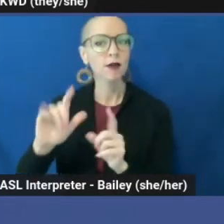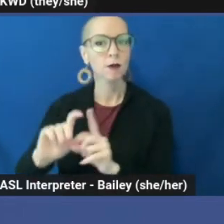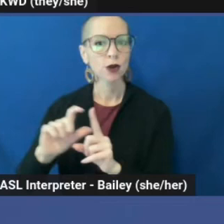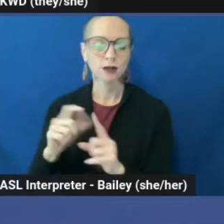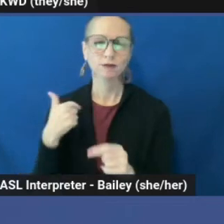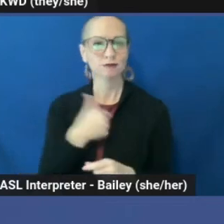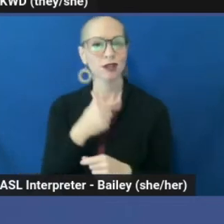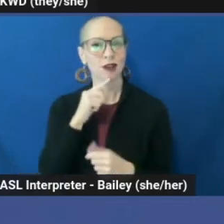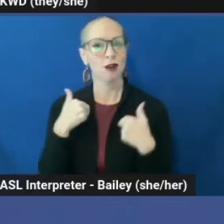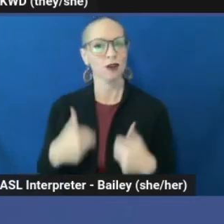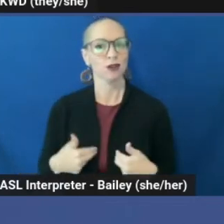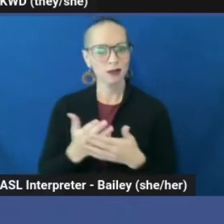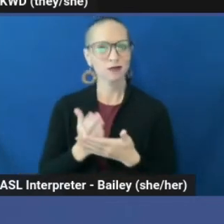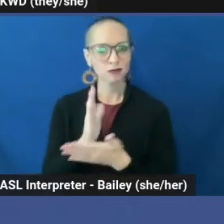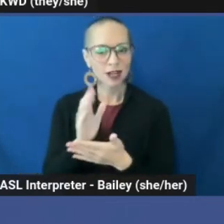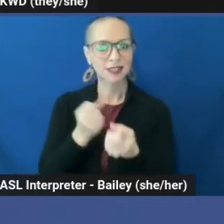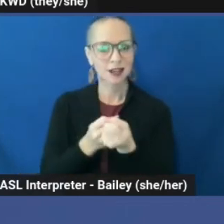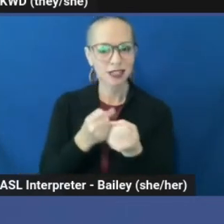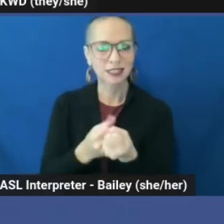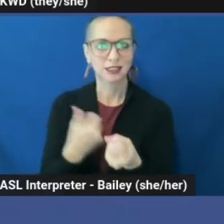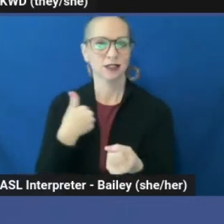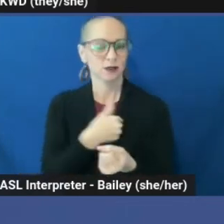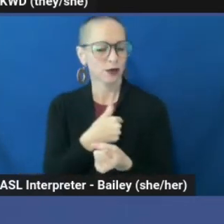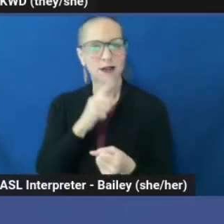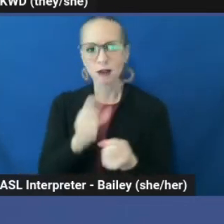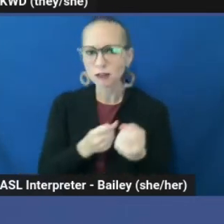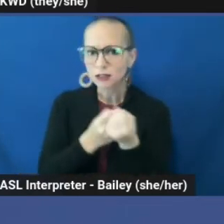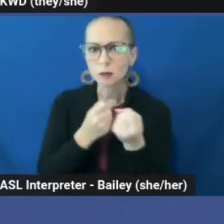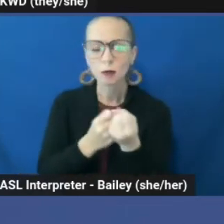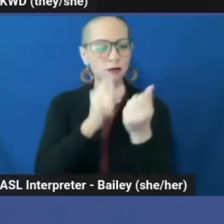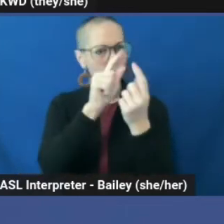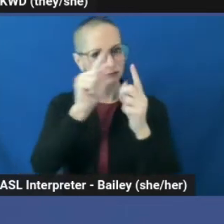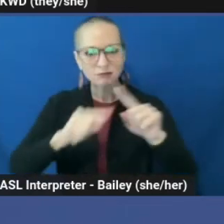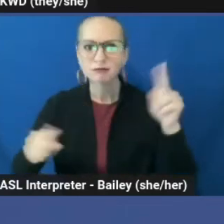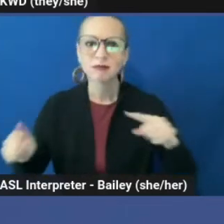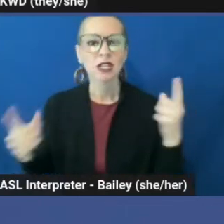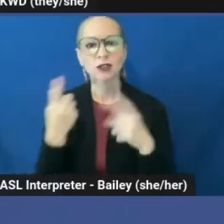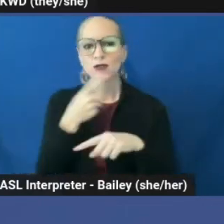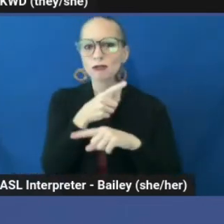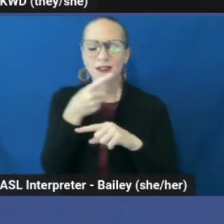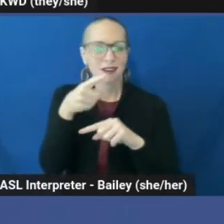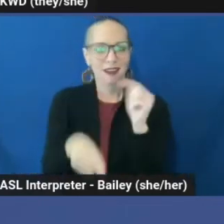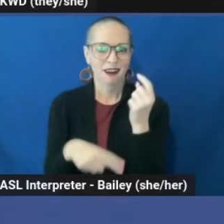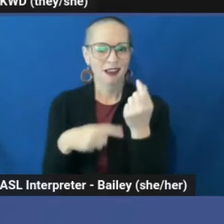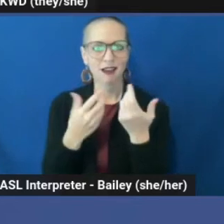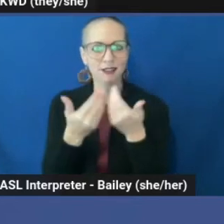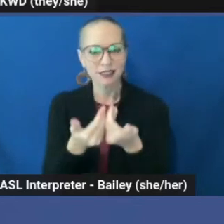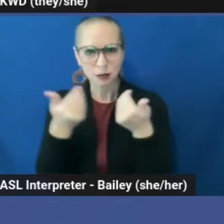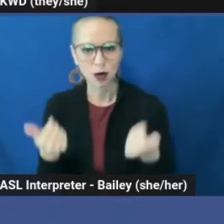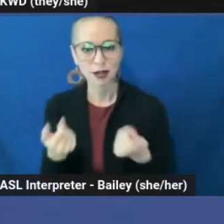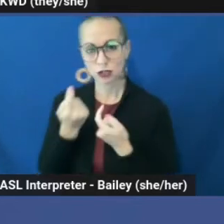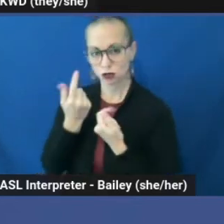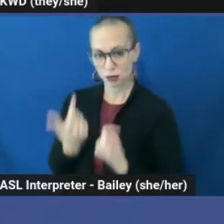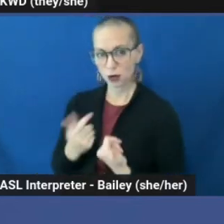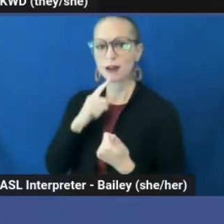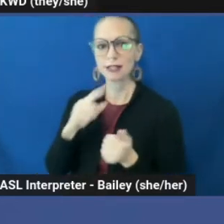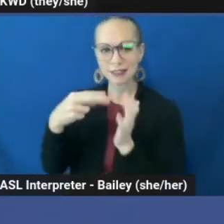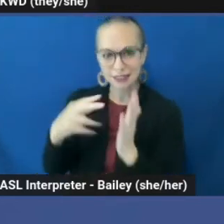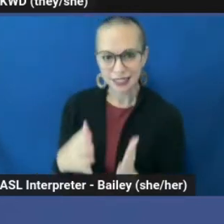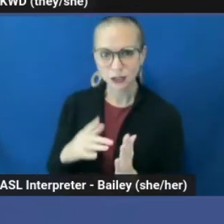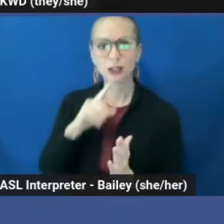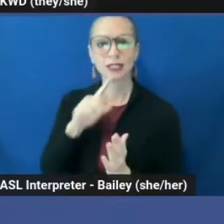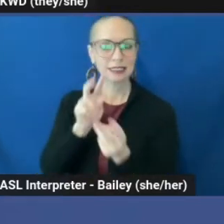rights advocates. We are sex workers, rights advocates. We are LGBTQ rights advocates. You can't separate those. And a stripper is a dancer, a sex worker.